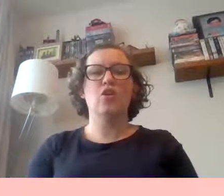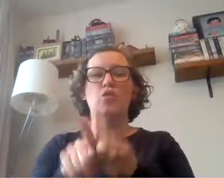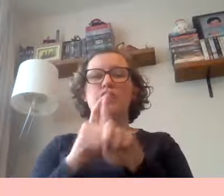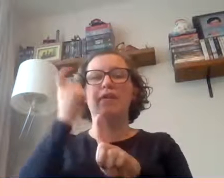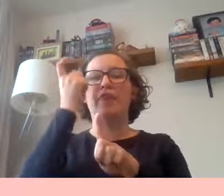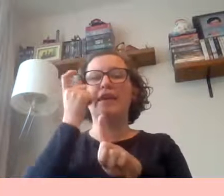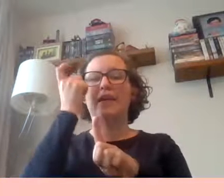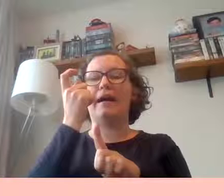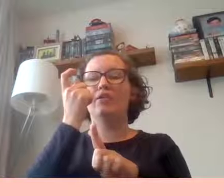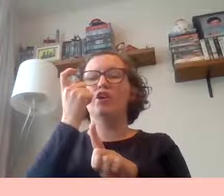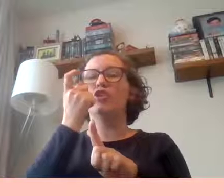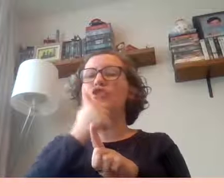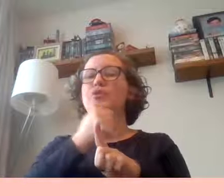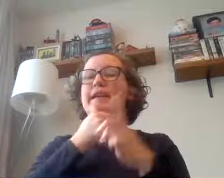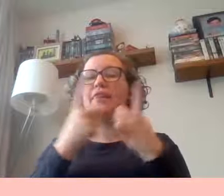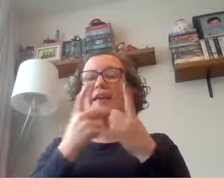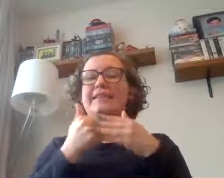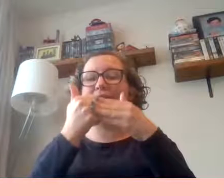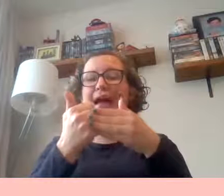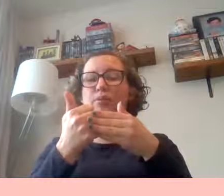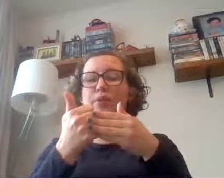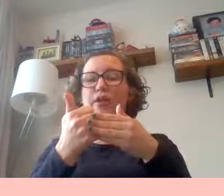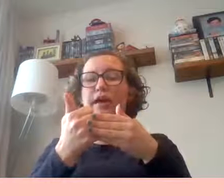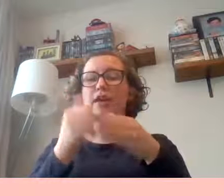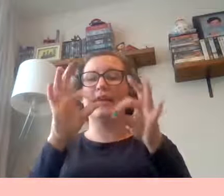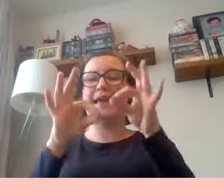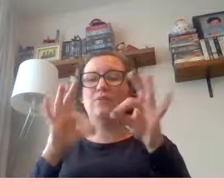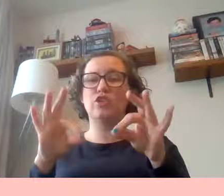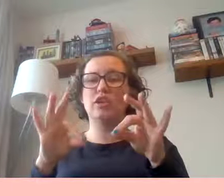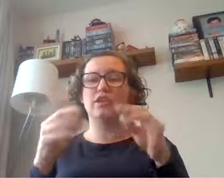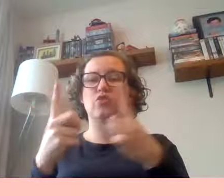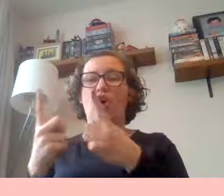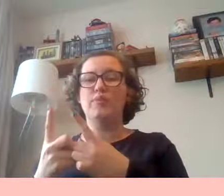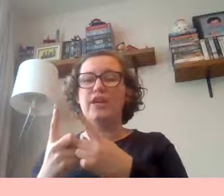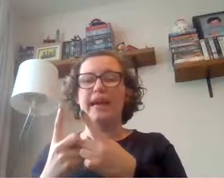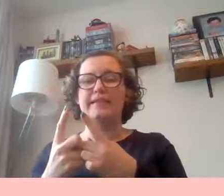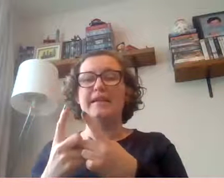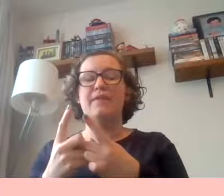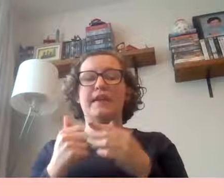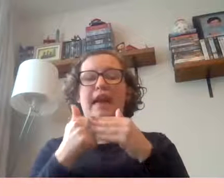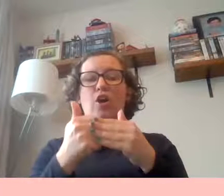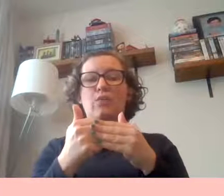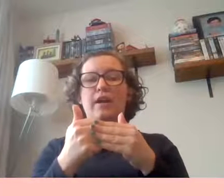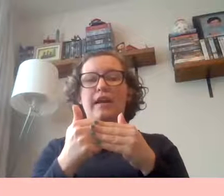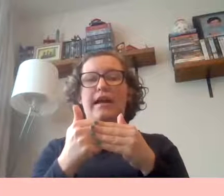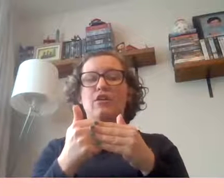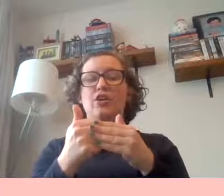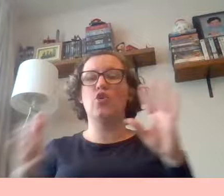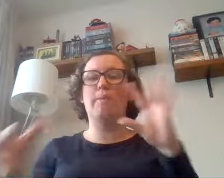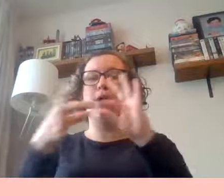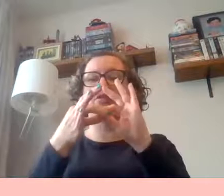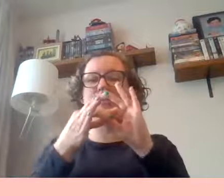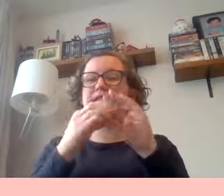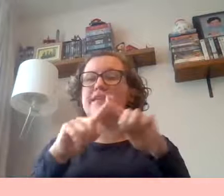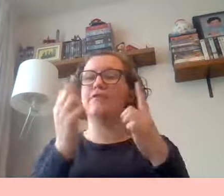also think about using things to help you like counters or objects that can help you work out